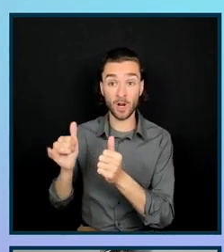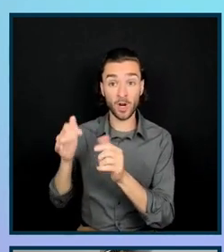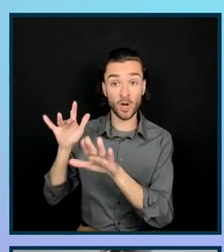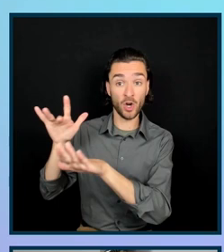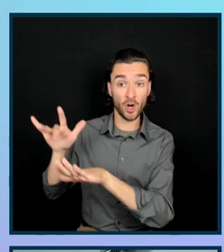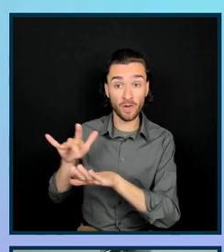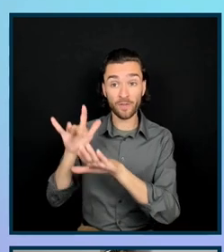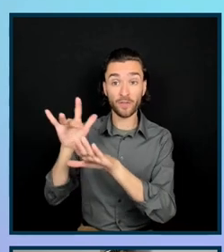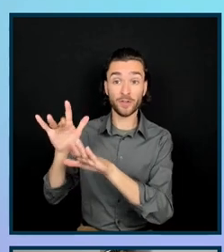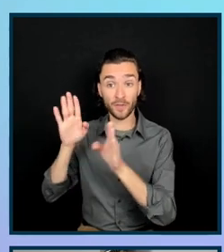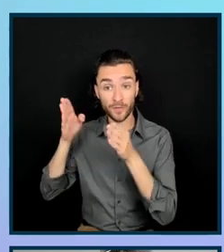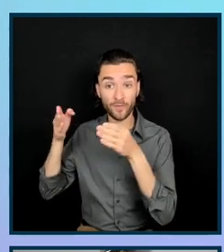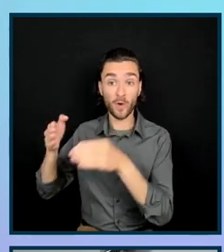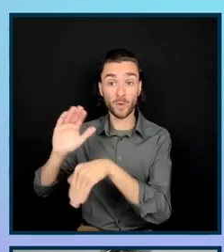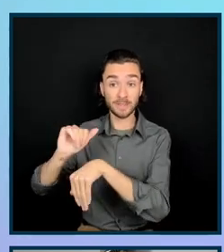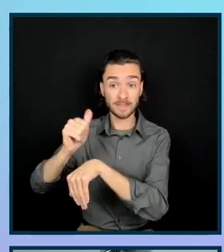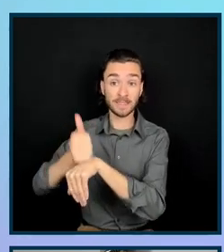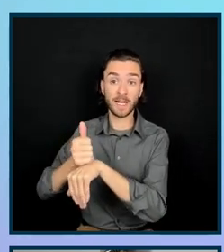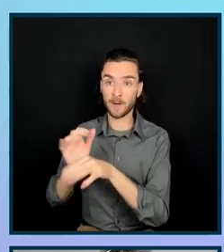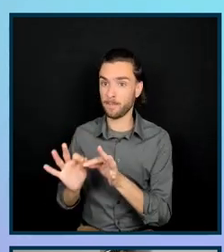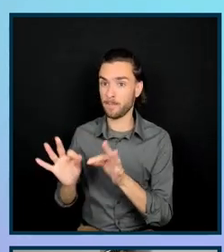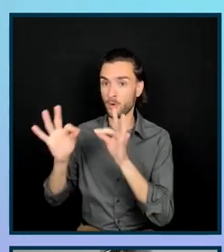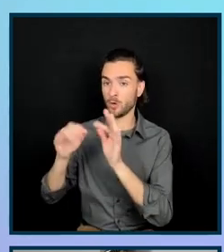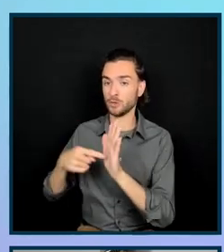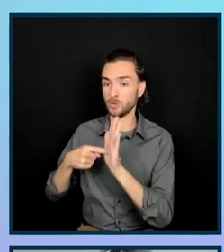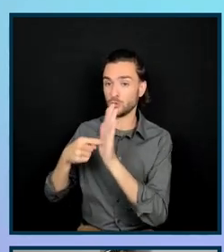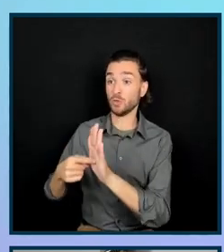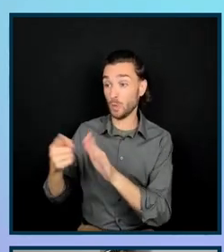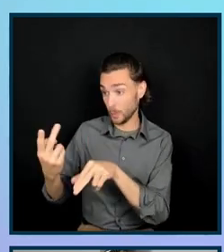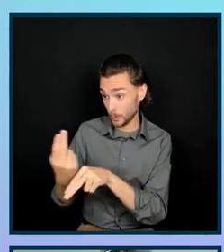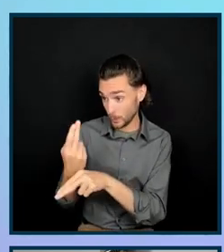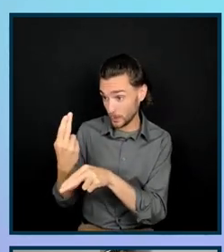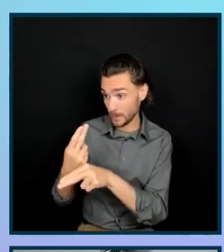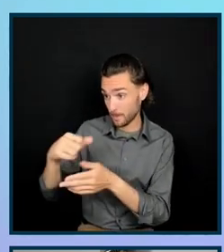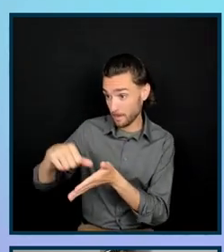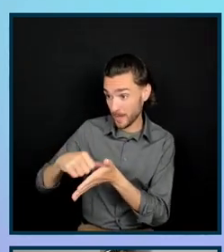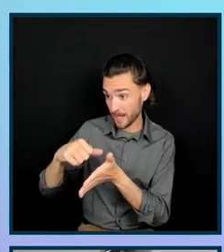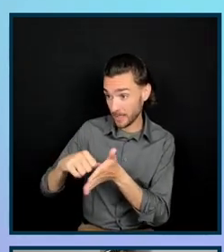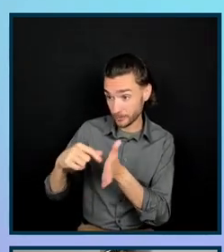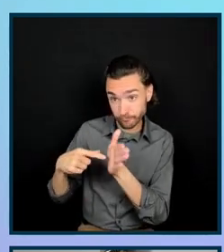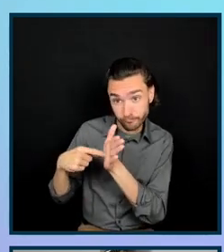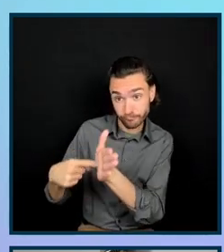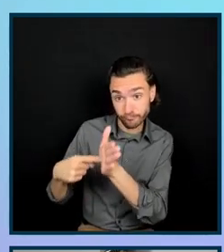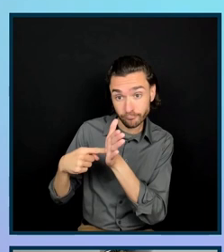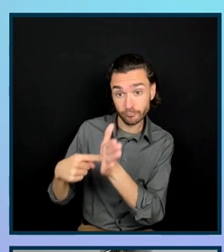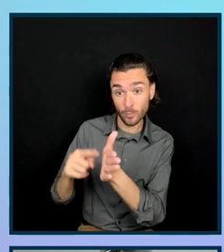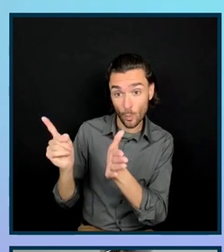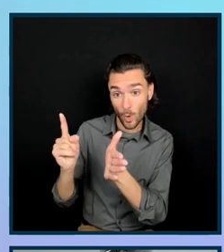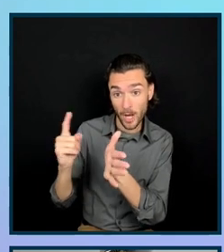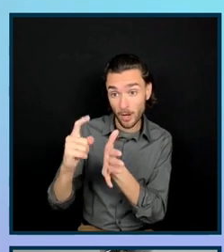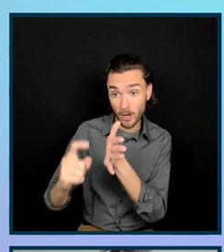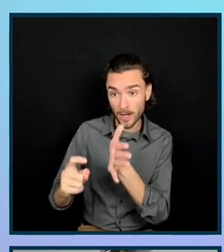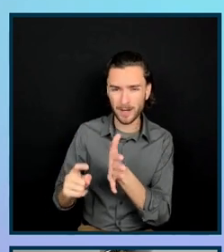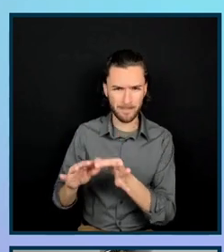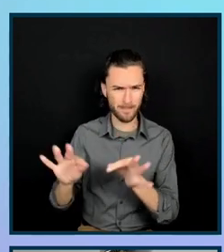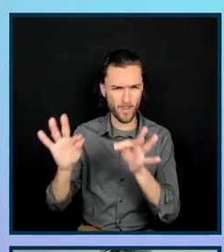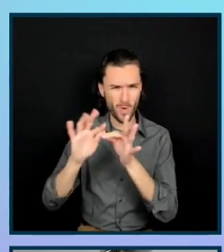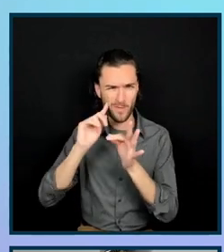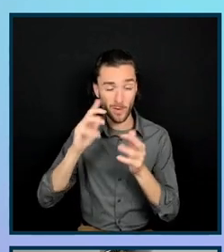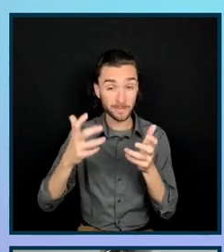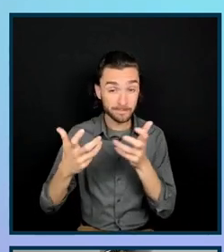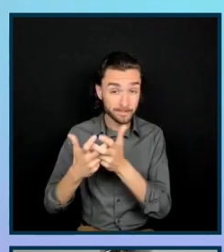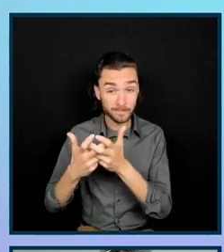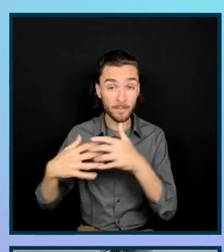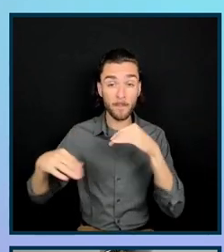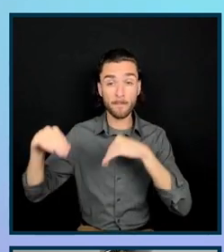users where they are on the page and what selection they're about to make, which is especially important for users with motor disabilities and just